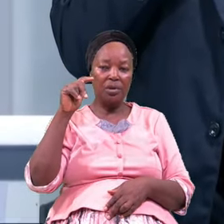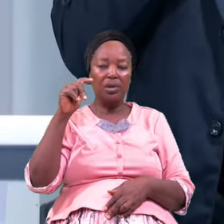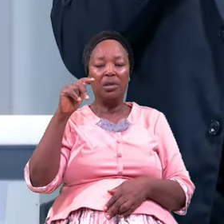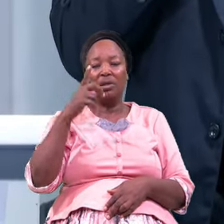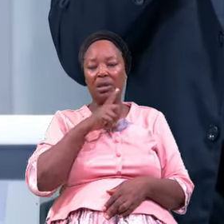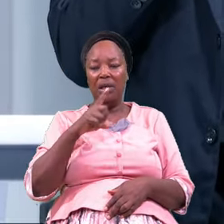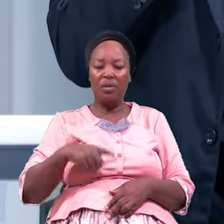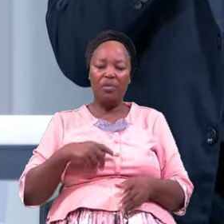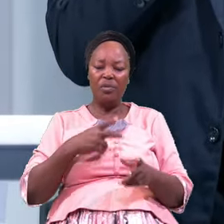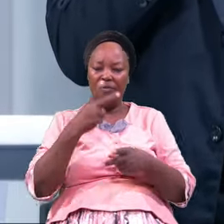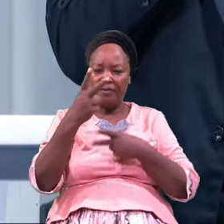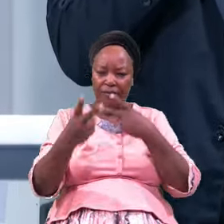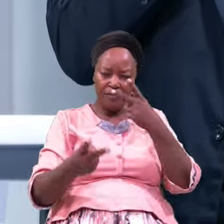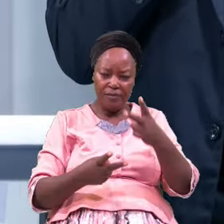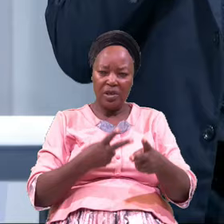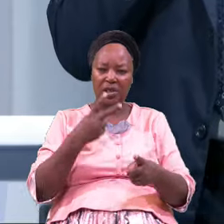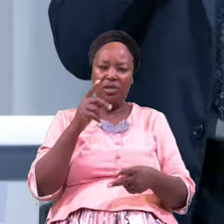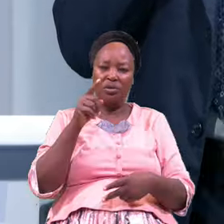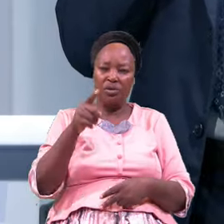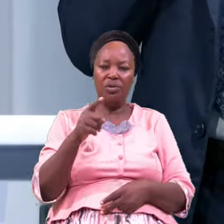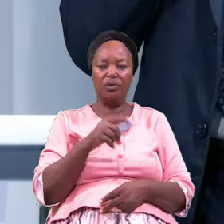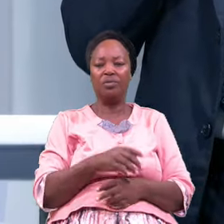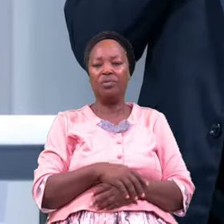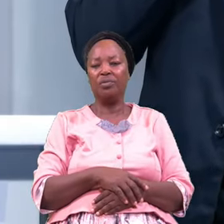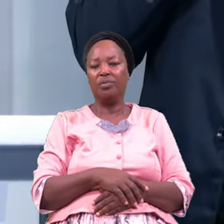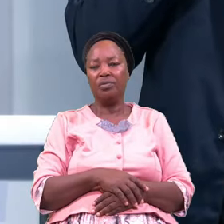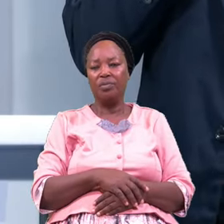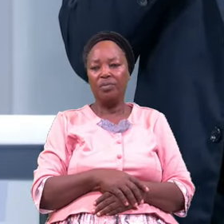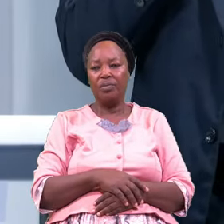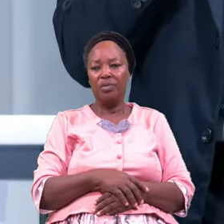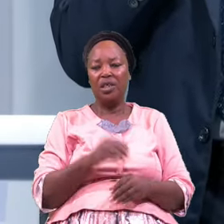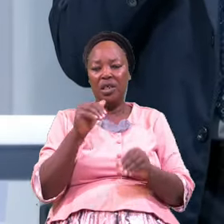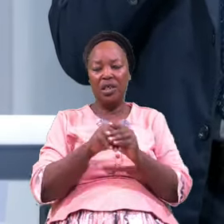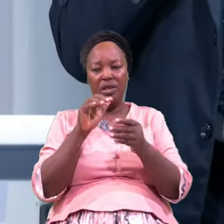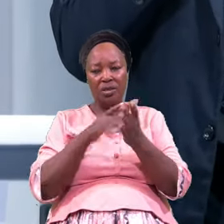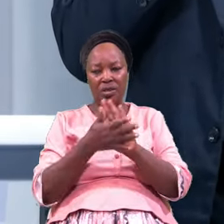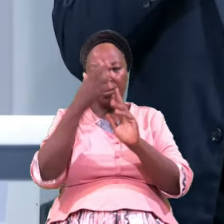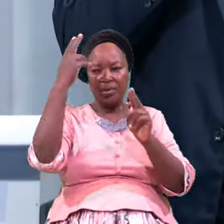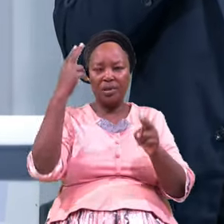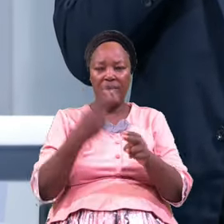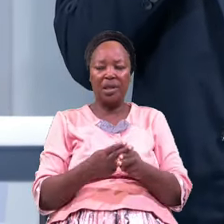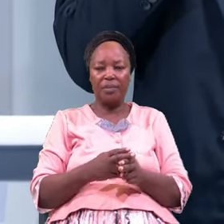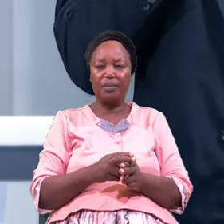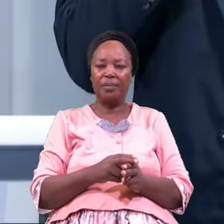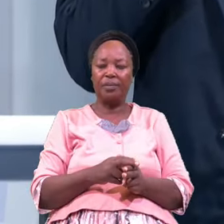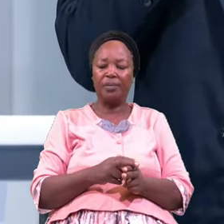Your Miracle Will Meet You There I Said Your Miracle Will Meet You There